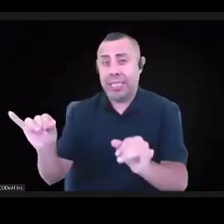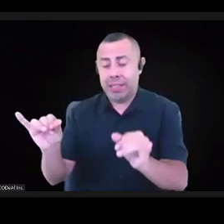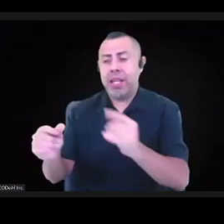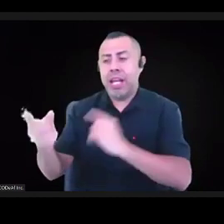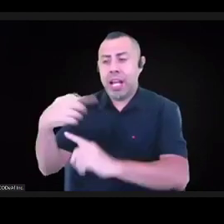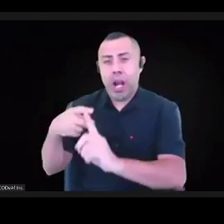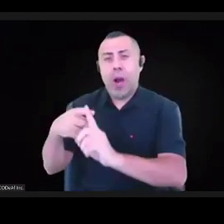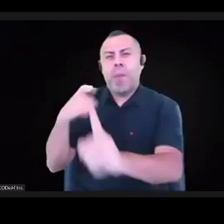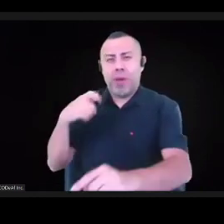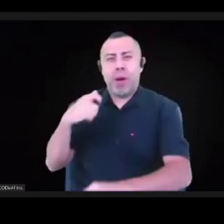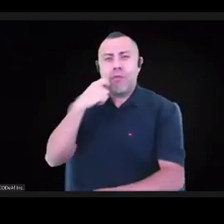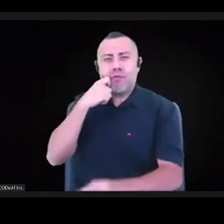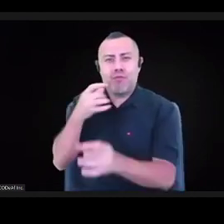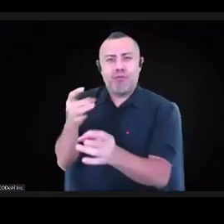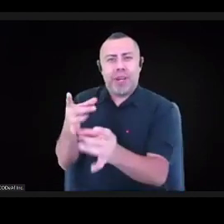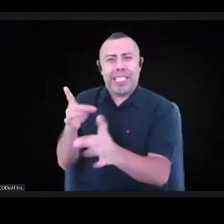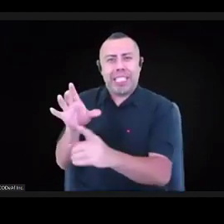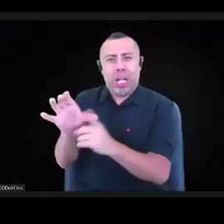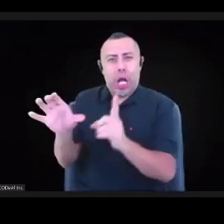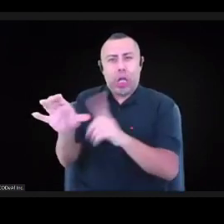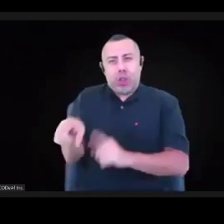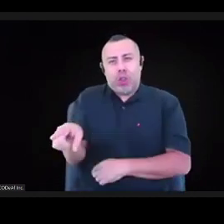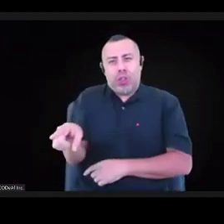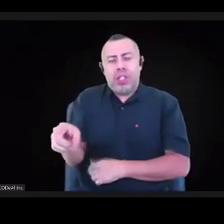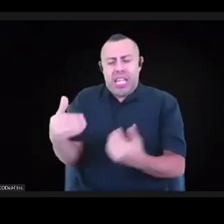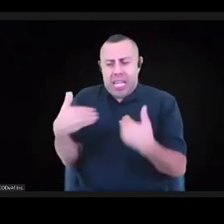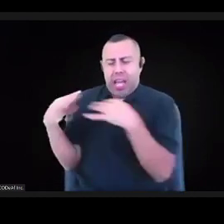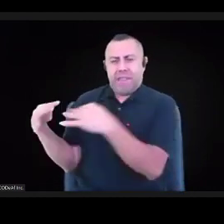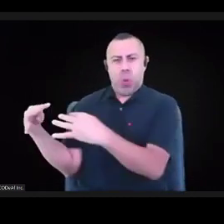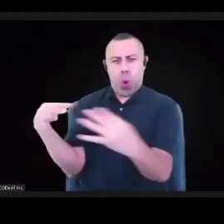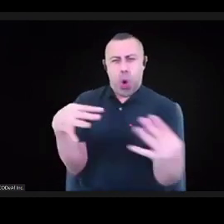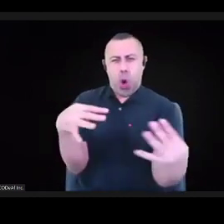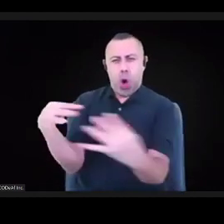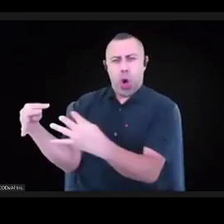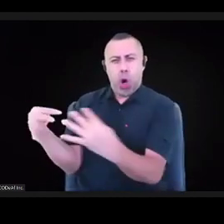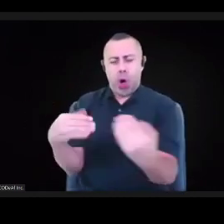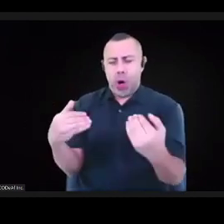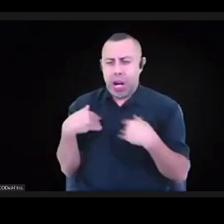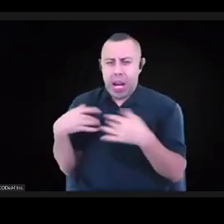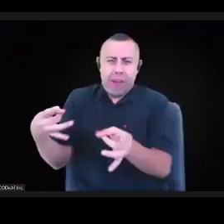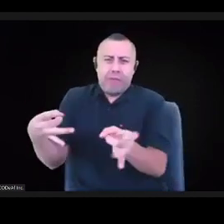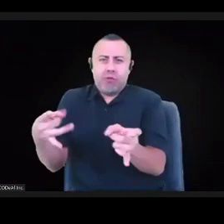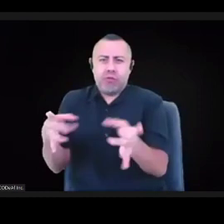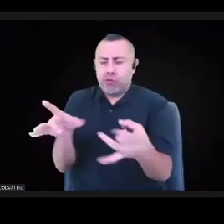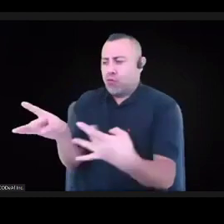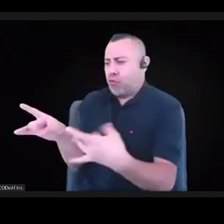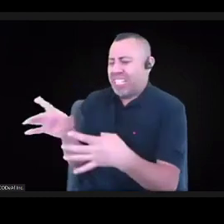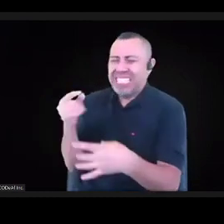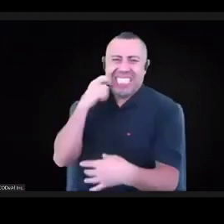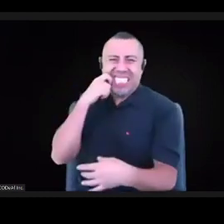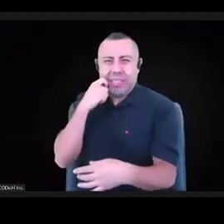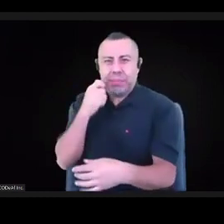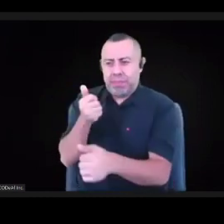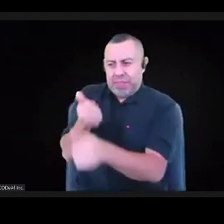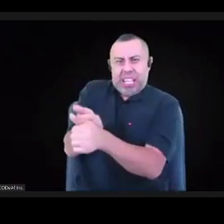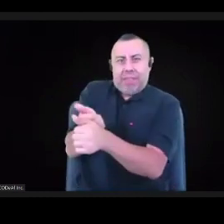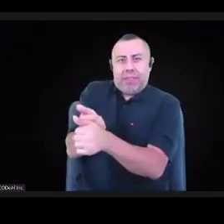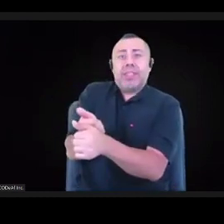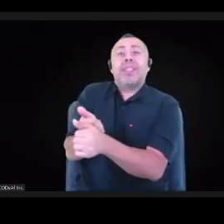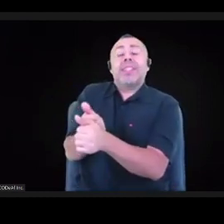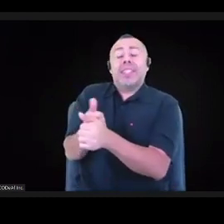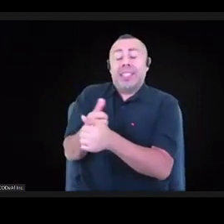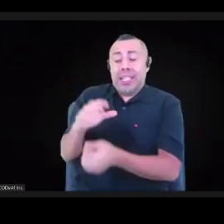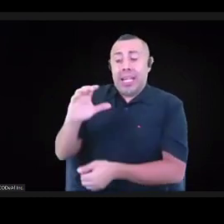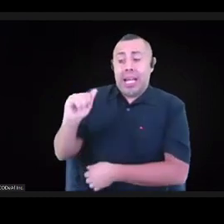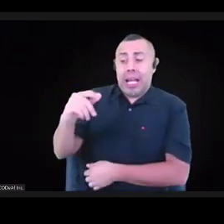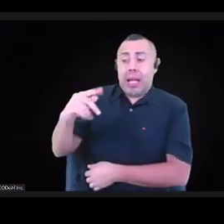aggression amongst themselves, and capitalism serves those kinds, that kind of cultural orientation. So I think one thing that we could offer